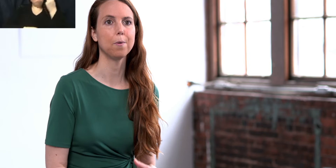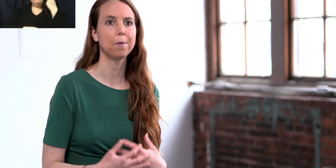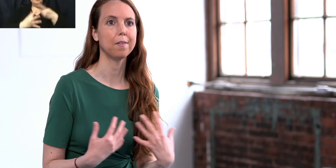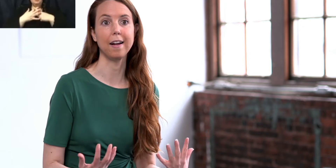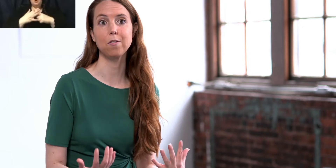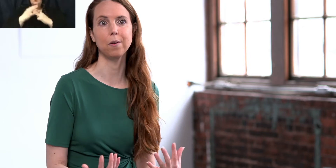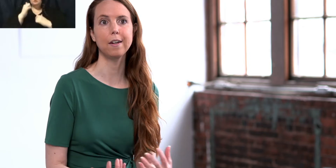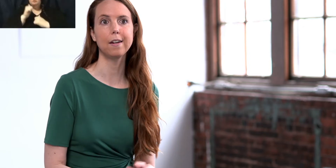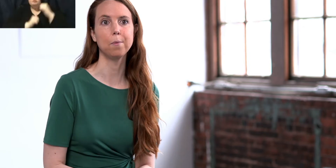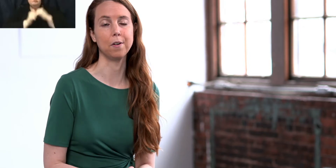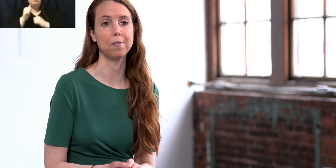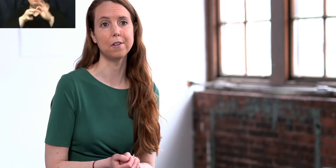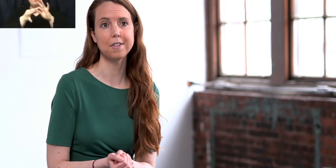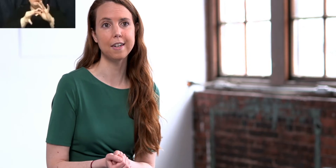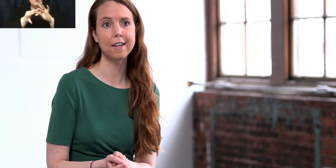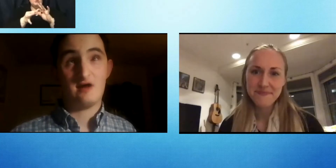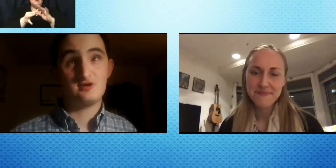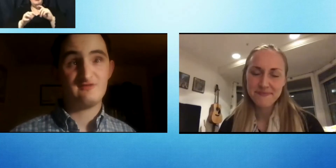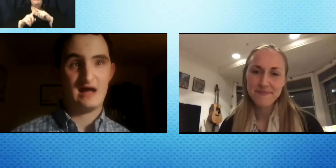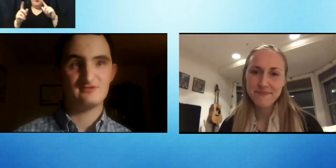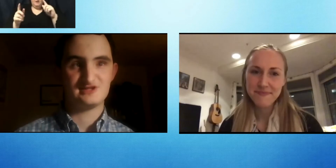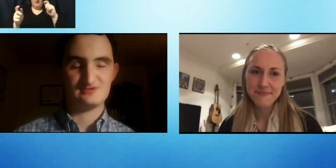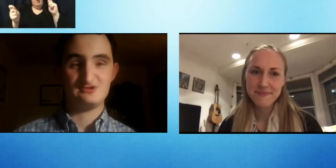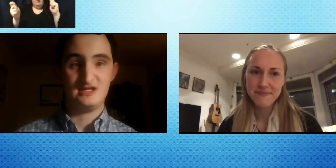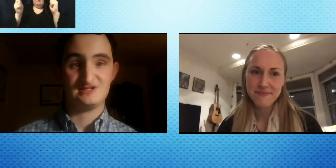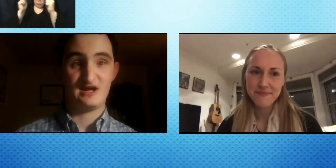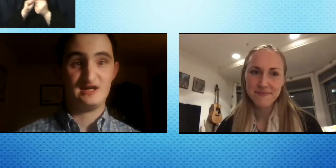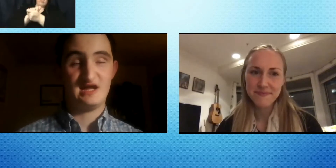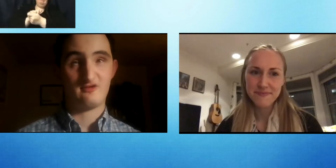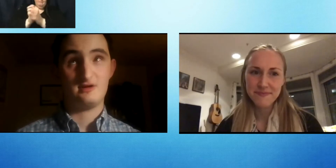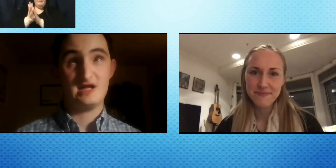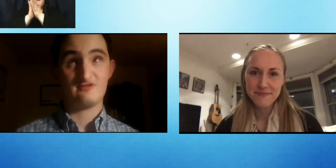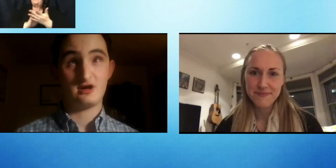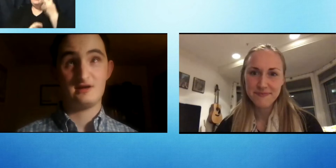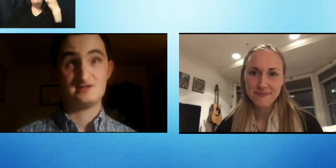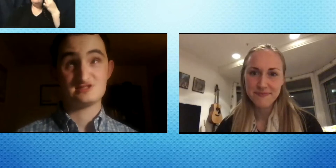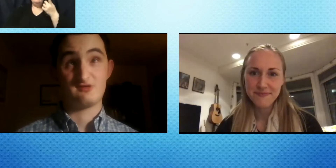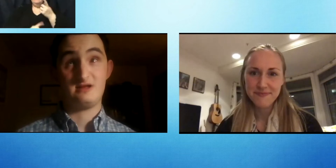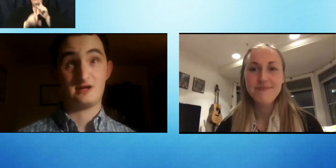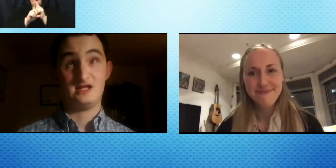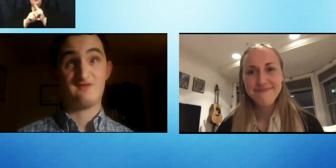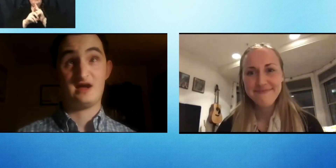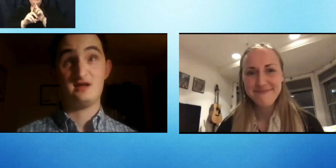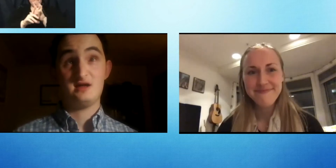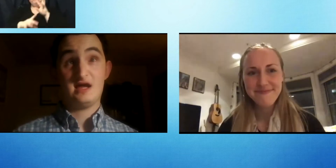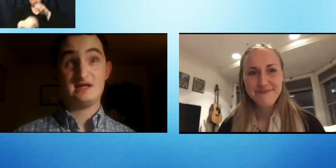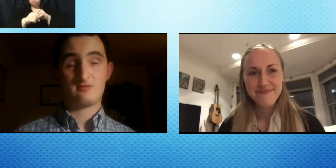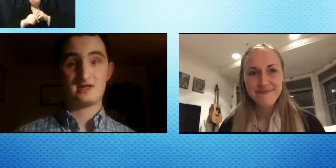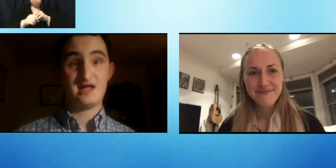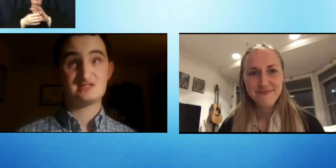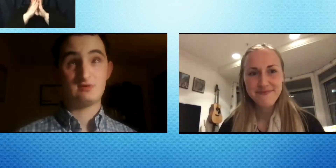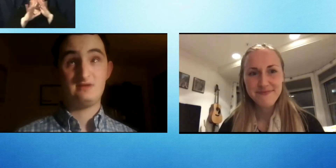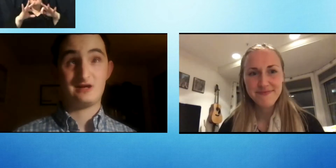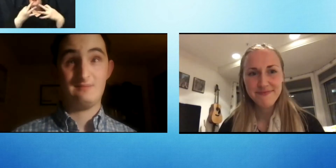And so that's really wonderful to see. I wouldn't have had those opportunities if I had never, never gotten in touch with PYD, if I had